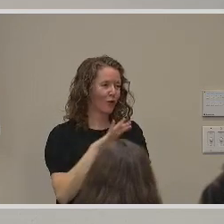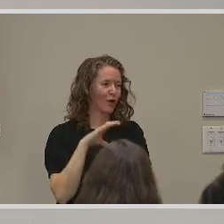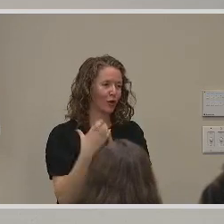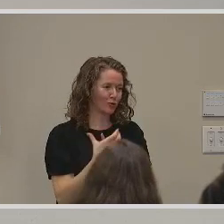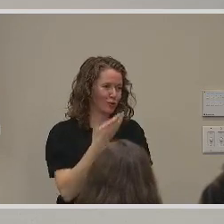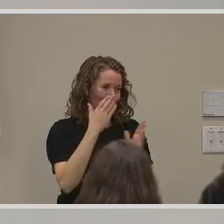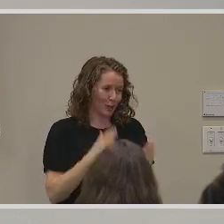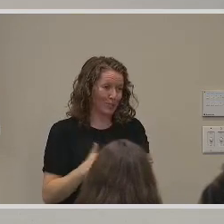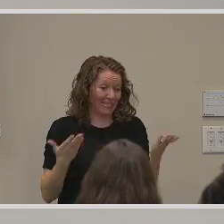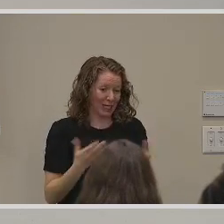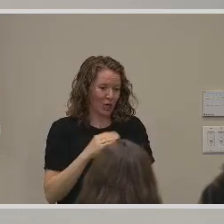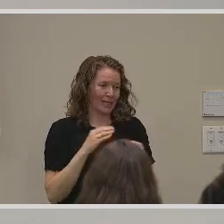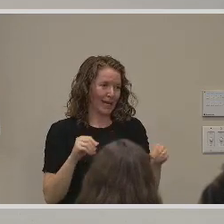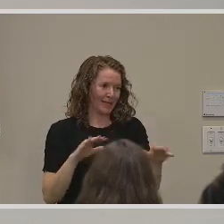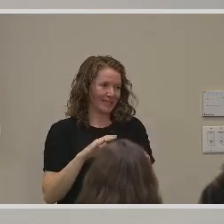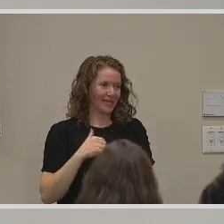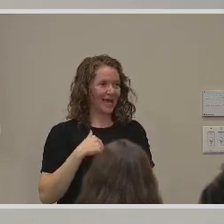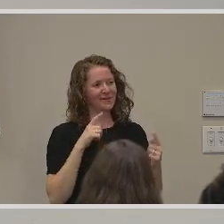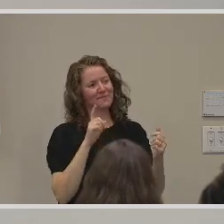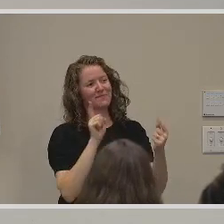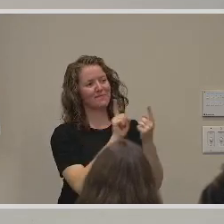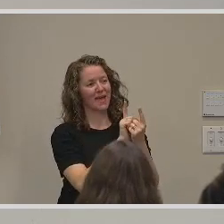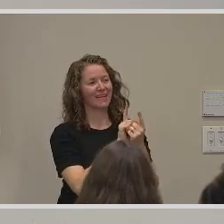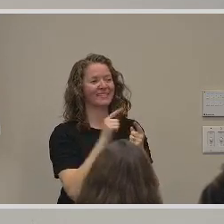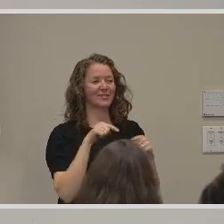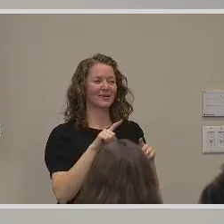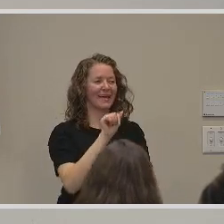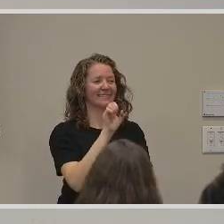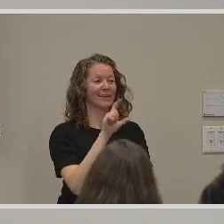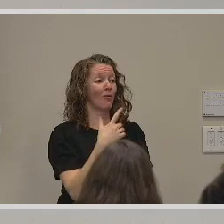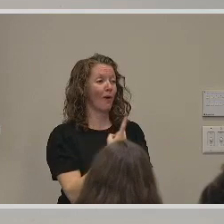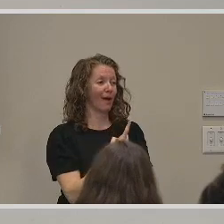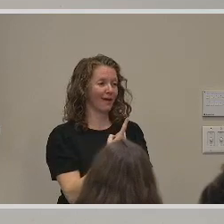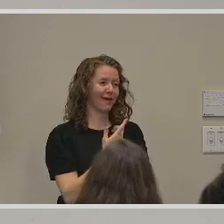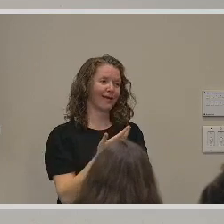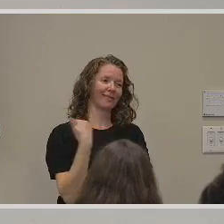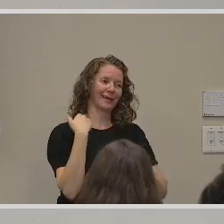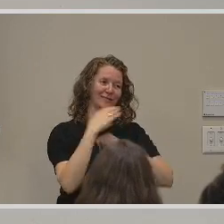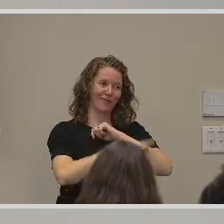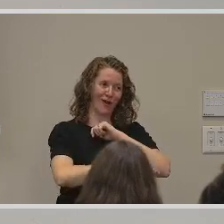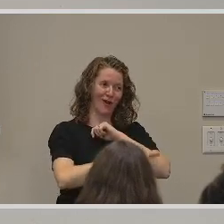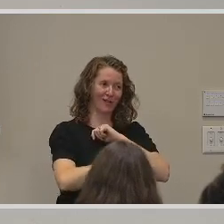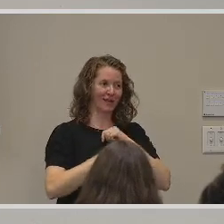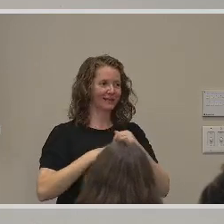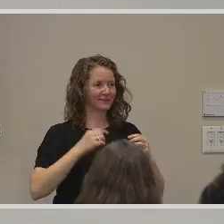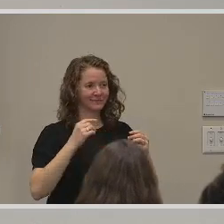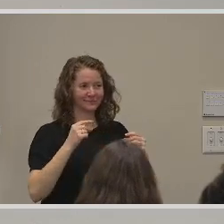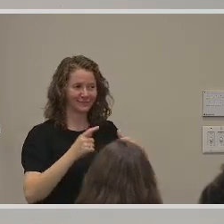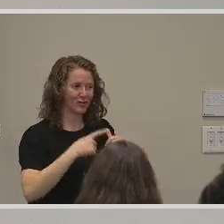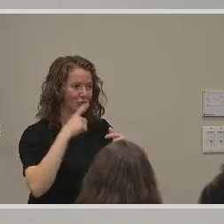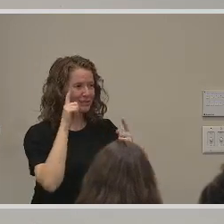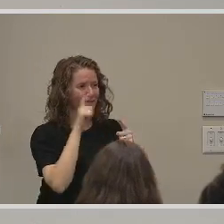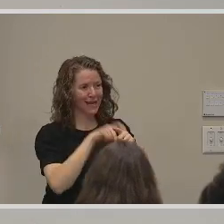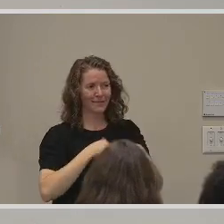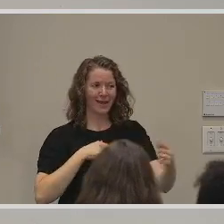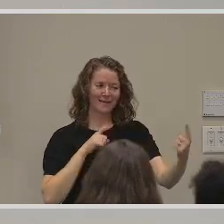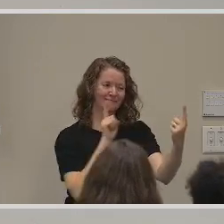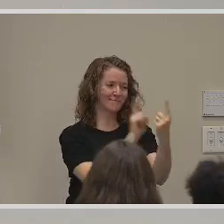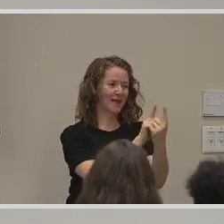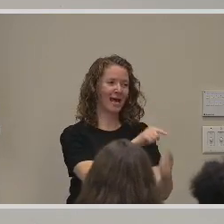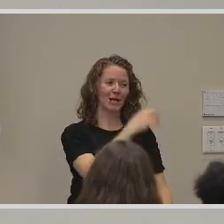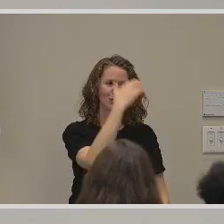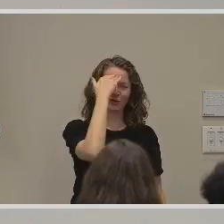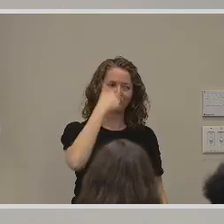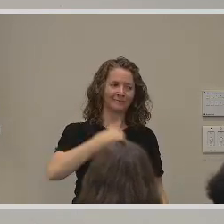Professor November when I first signed up for her ASL One course last fall, and for the moment I first met her, I knew she was going to be my favorite professor.